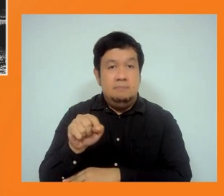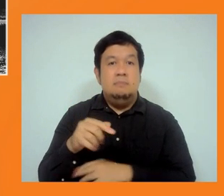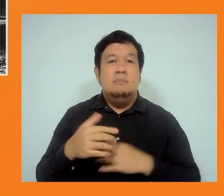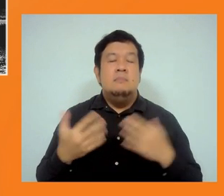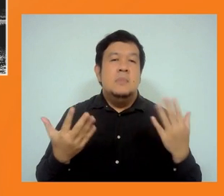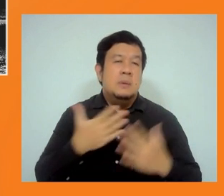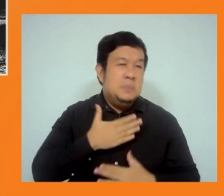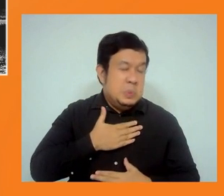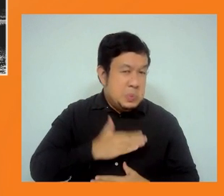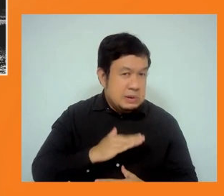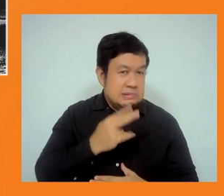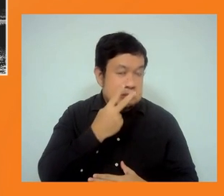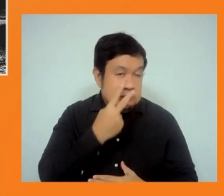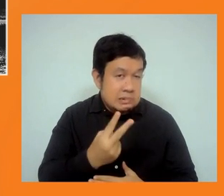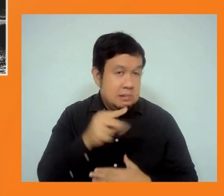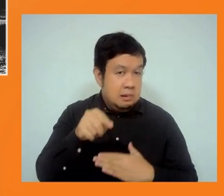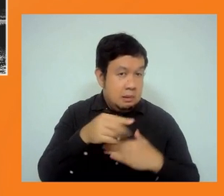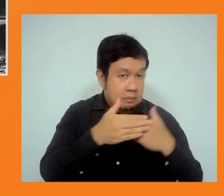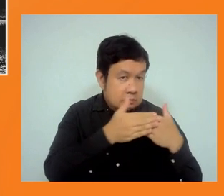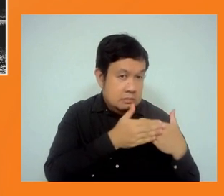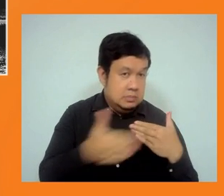the aspirational level. Next.